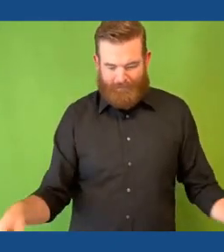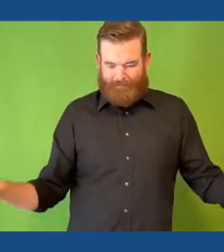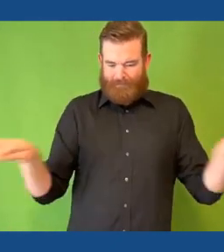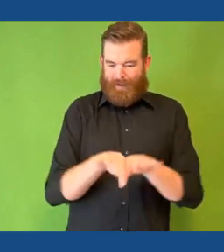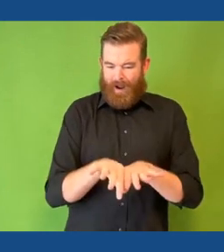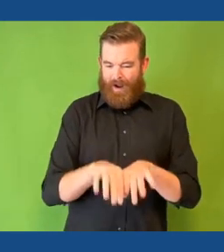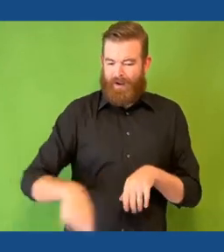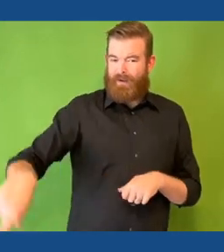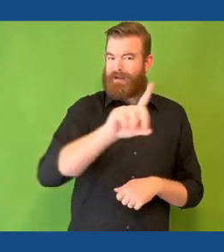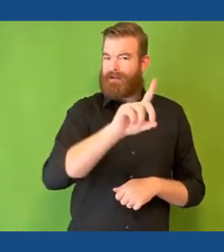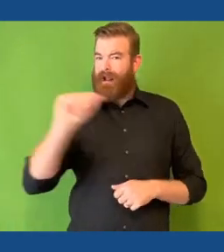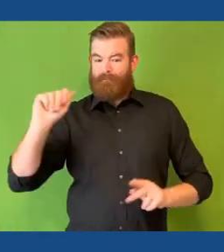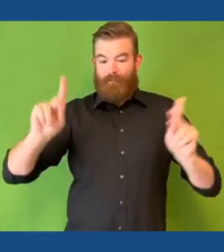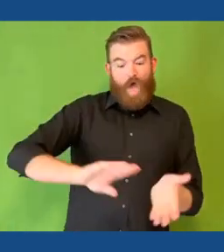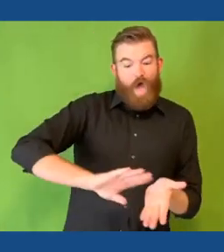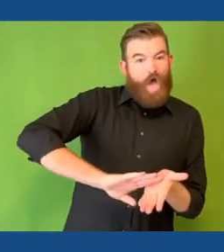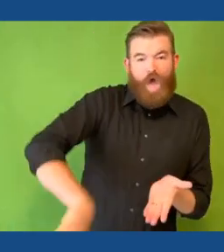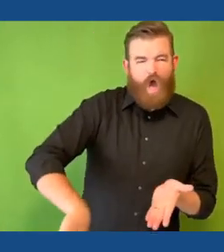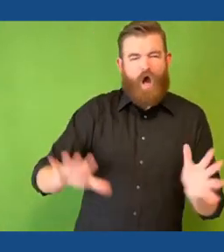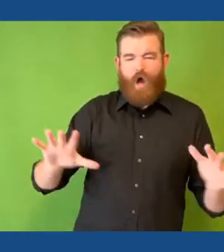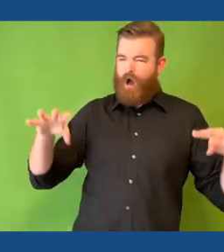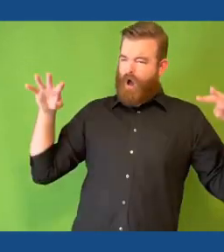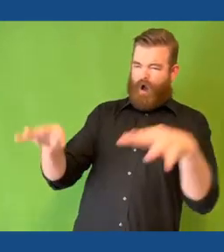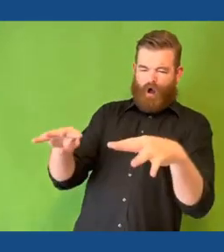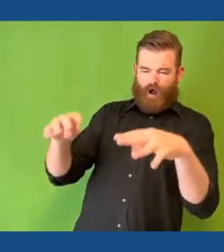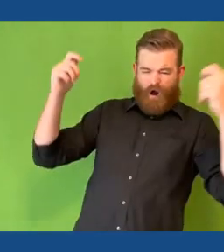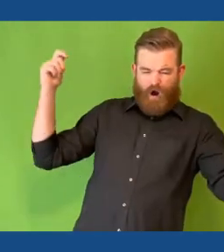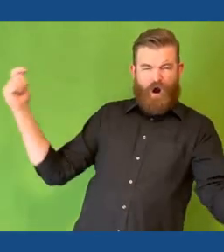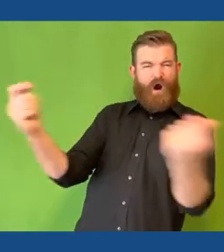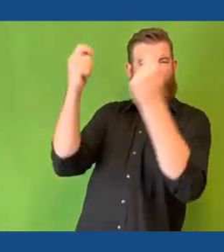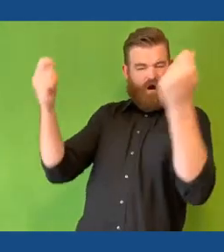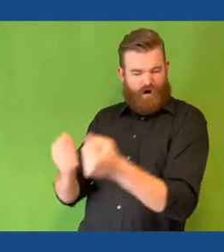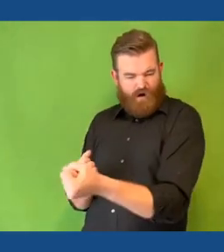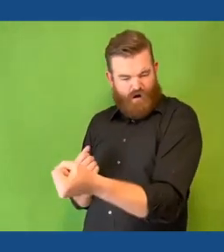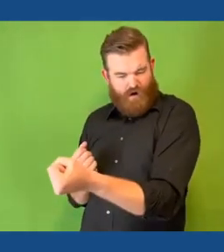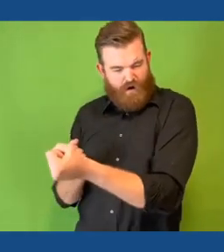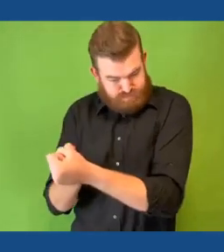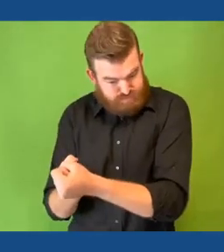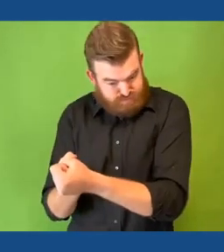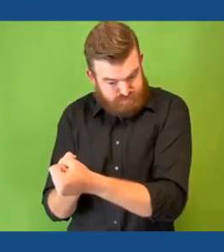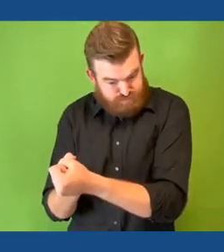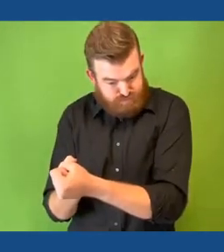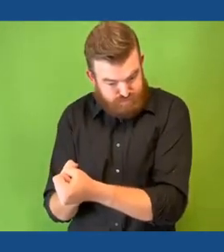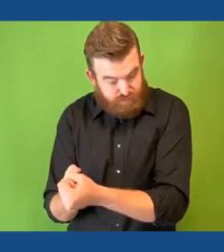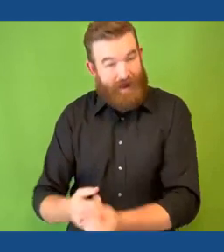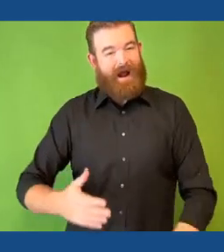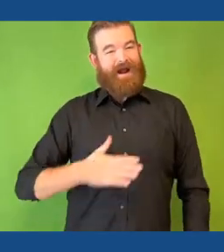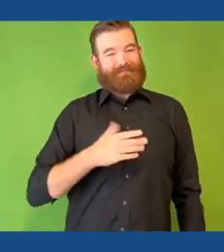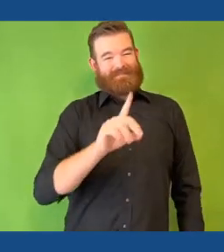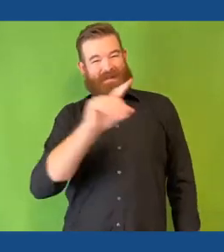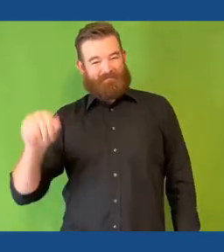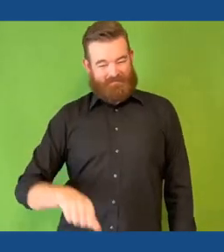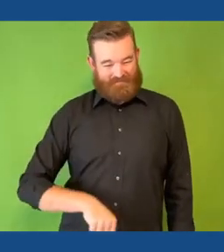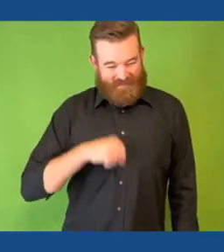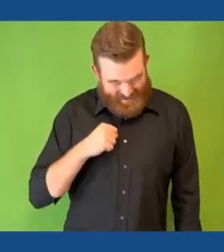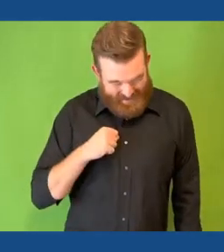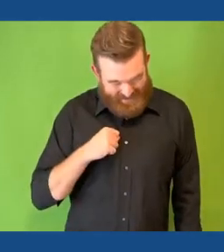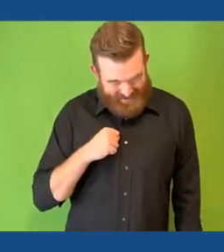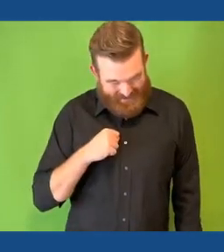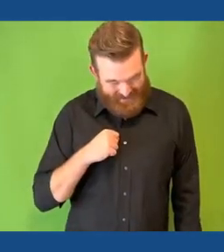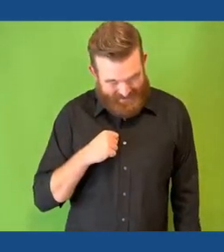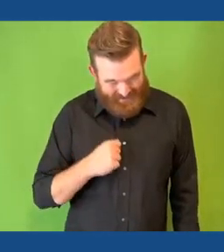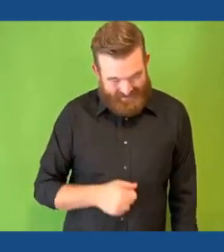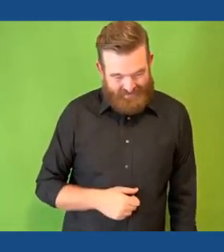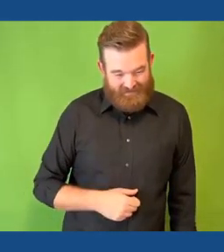really important for people with disabilities to be proudly visible and celebrated by all. Happy Disability